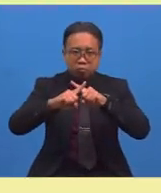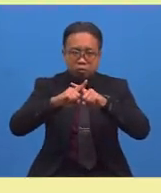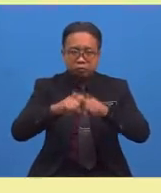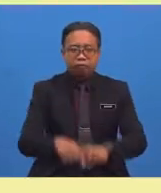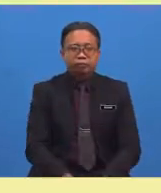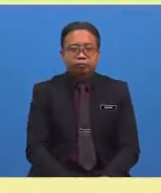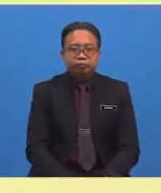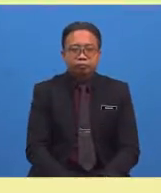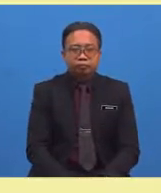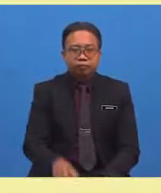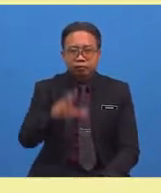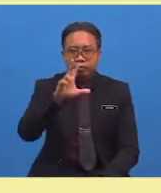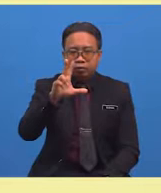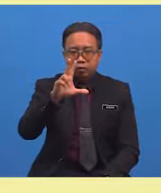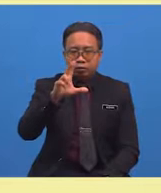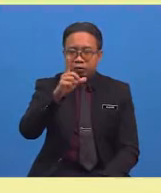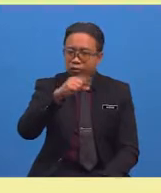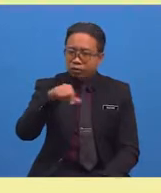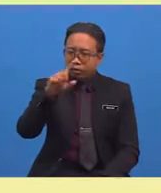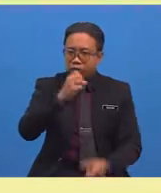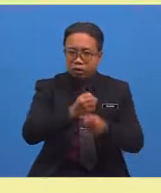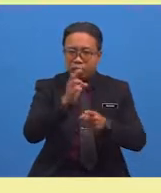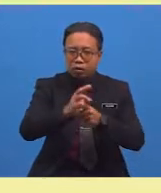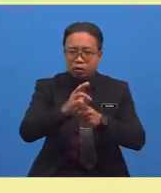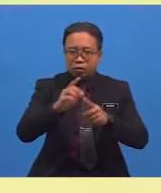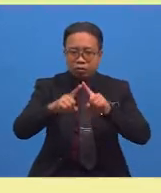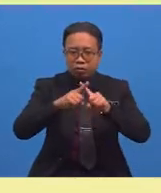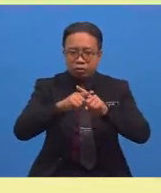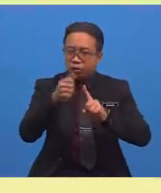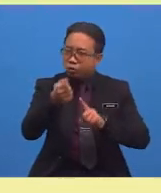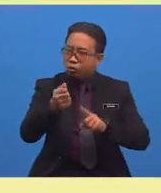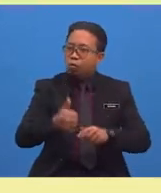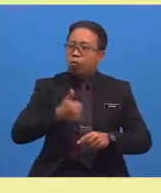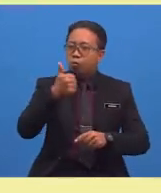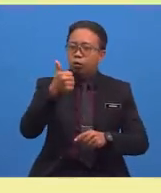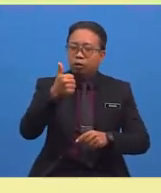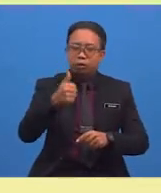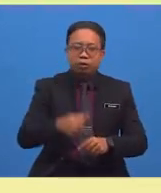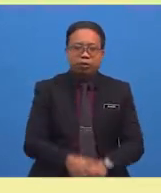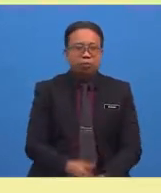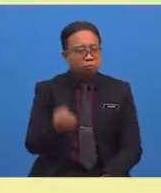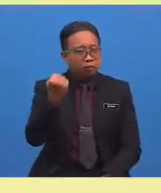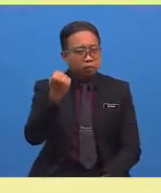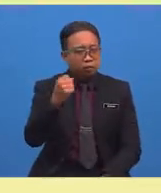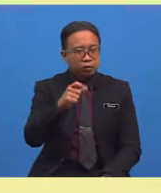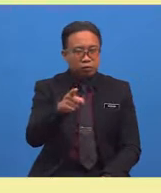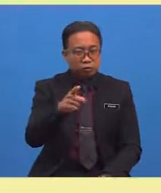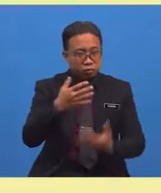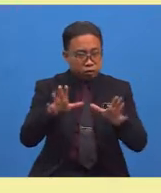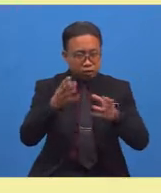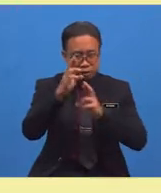row of three crosses or three circles, you win the game. Are we ready for Tic-Tac-Toe?